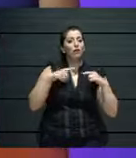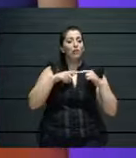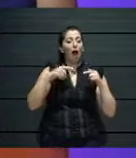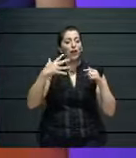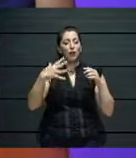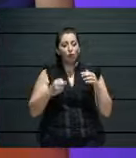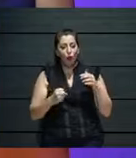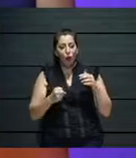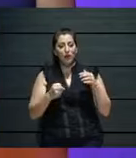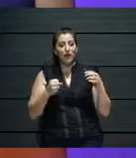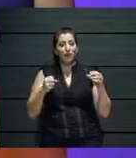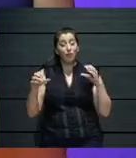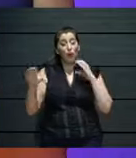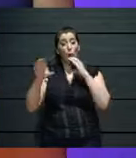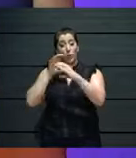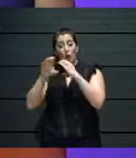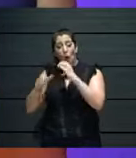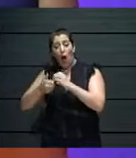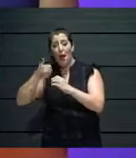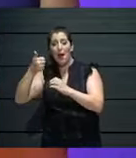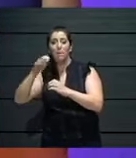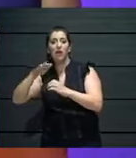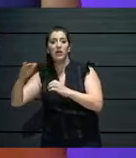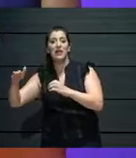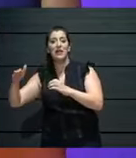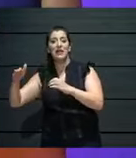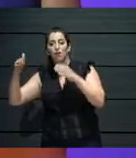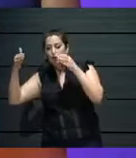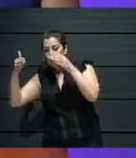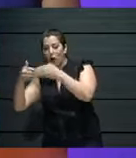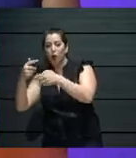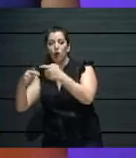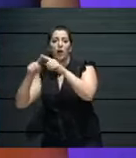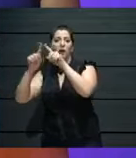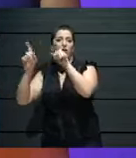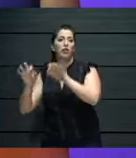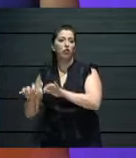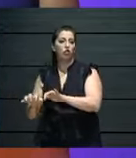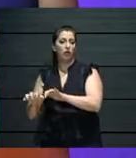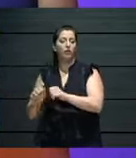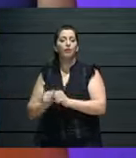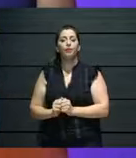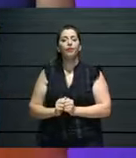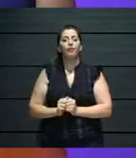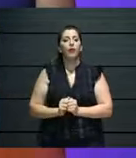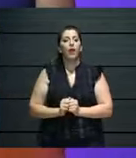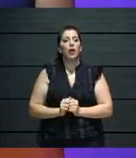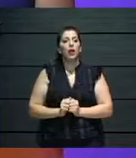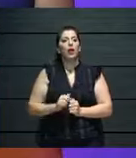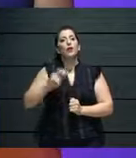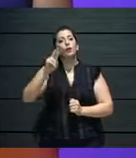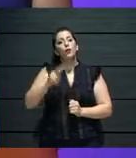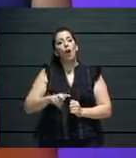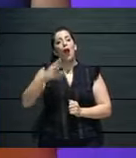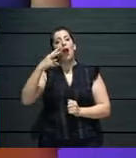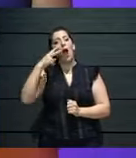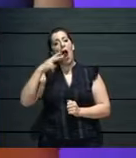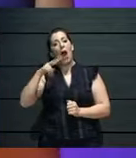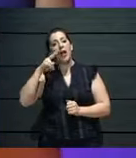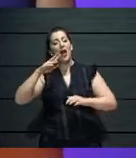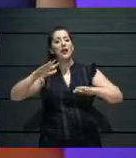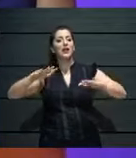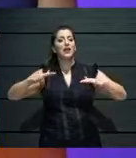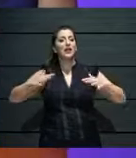spoke about sustainability, um, the culture of free digital content, which we've experienced in the past months. And, uh, we spoke of